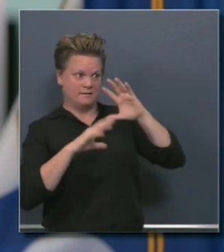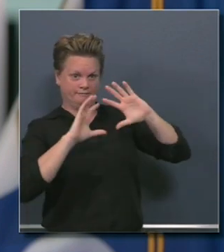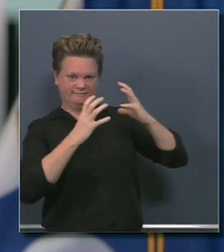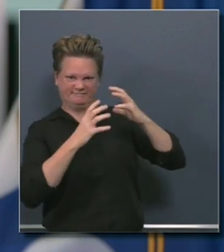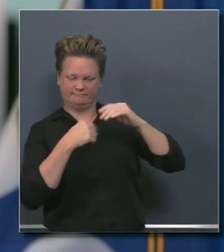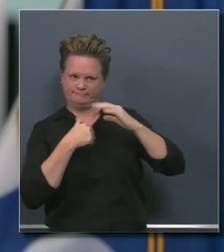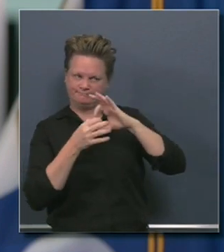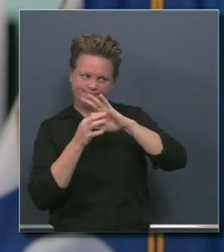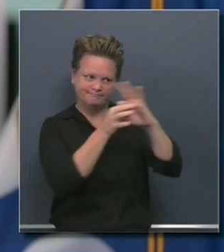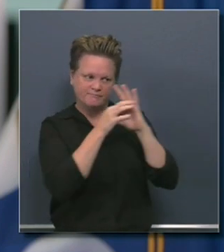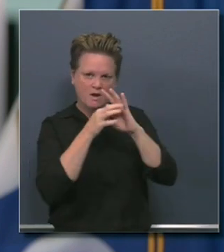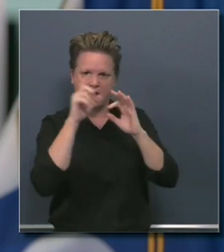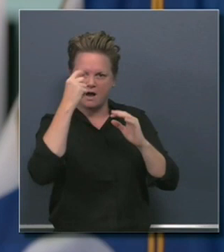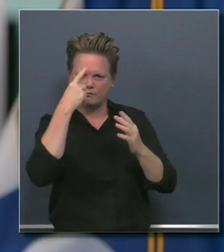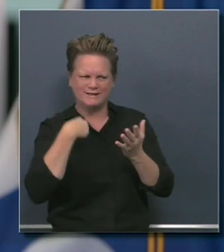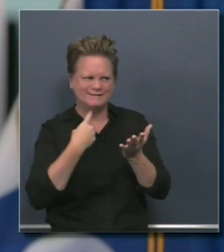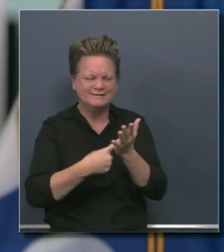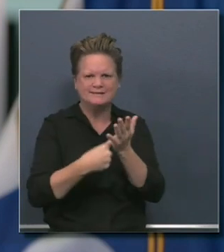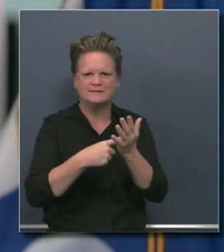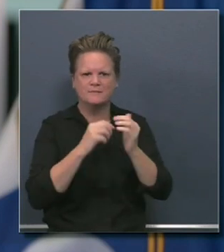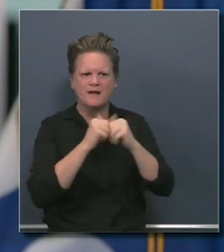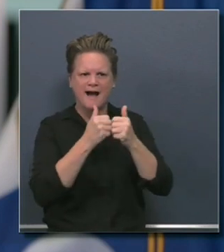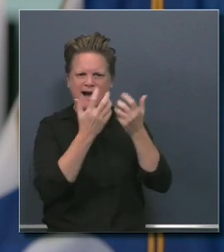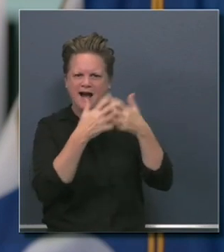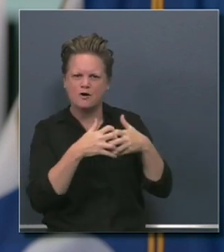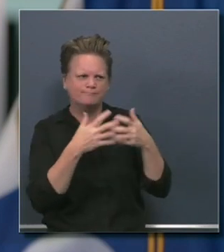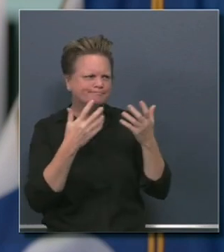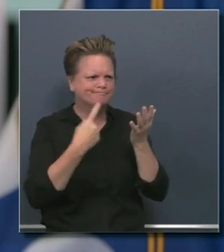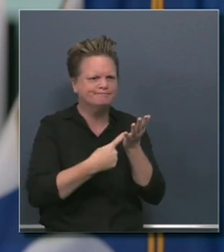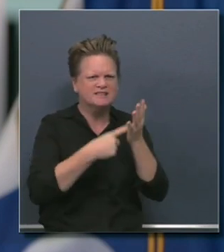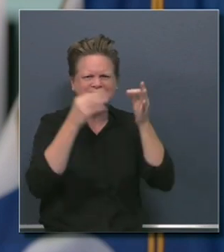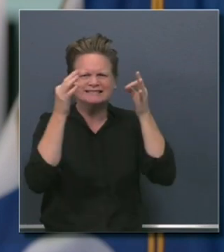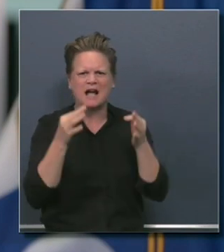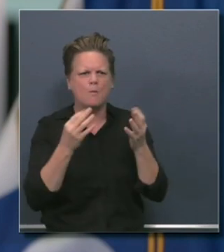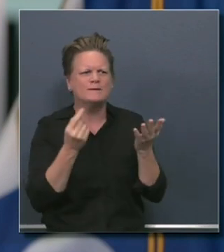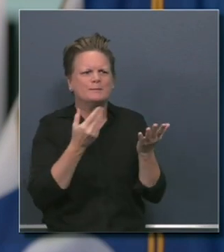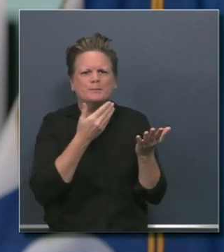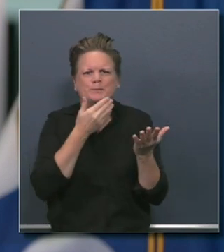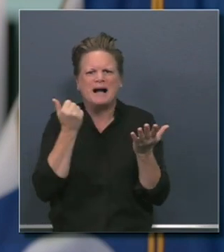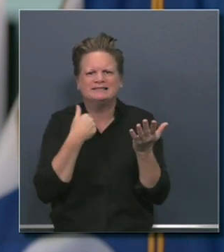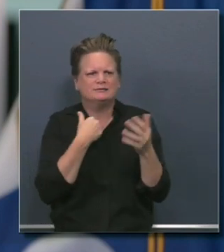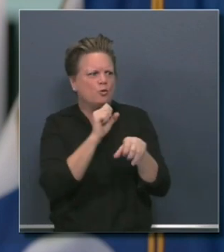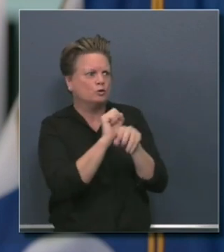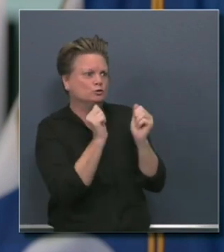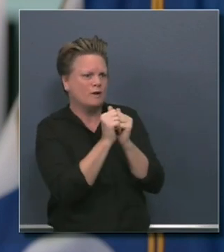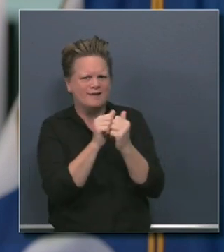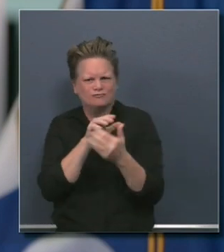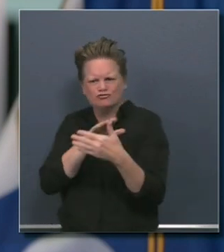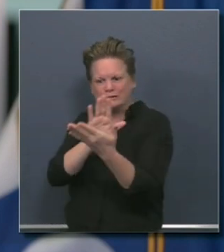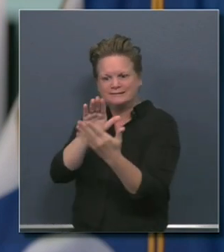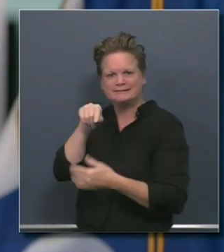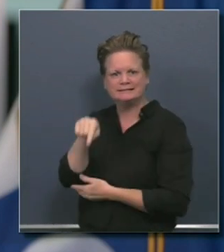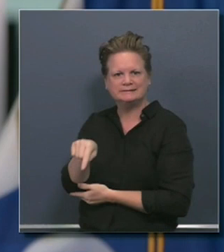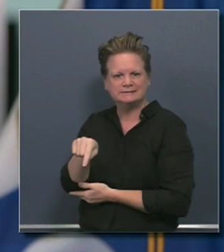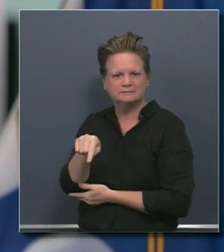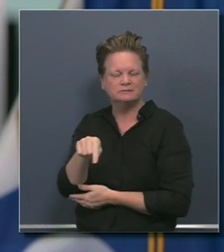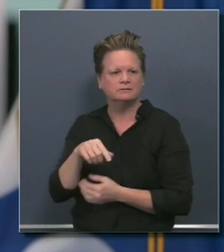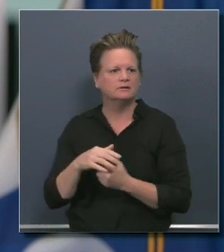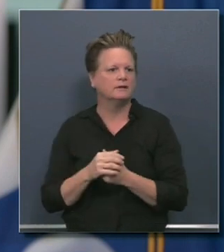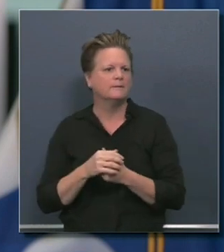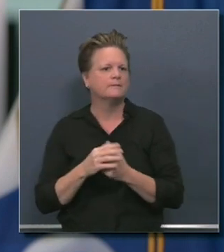where we decided it would be best if we go together and advance our needs